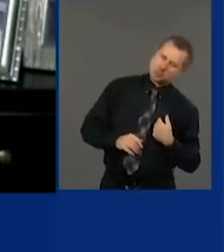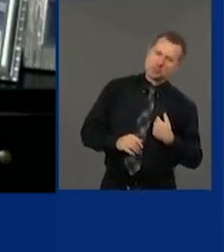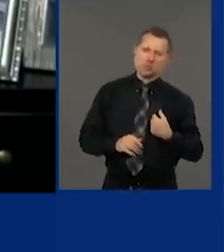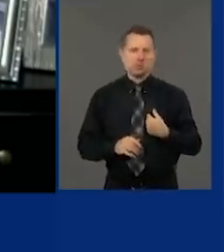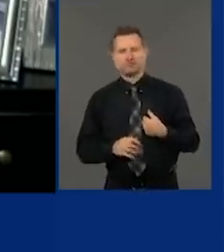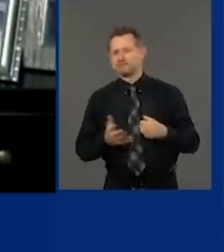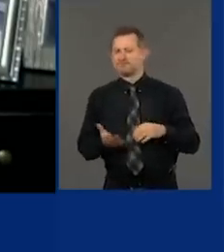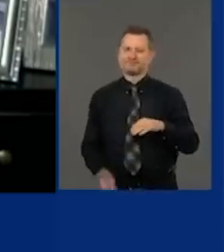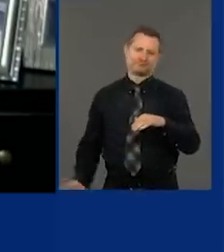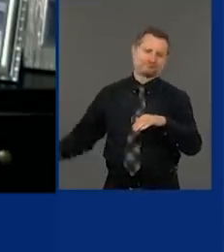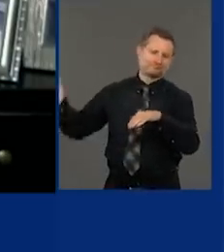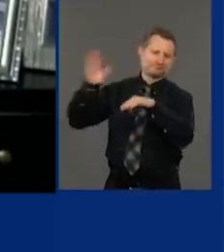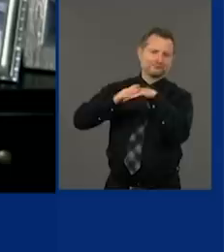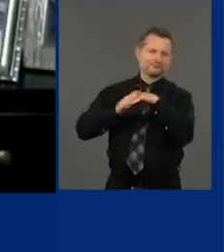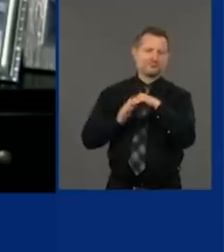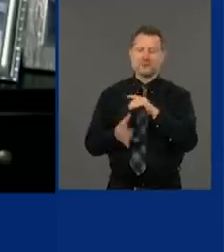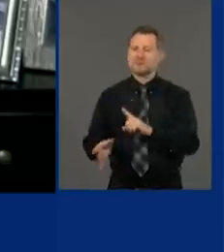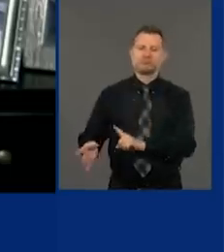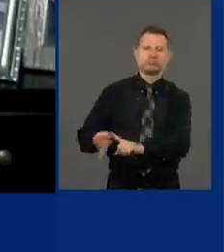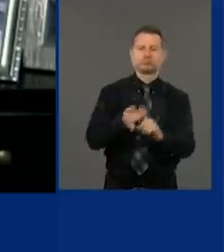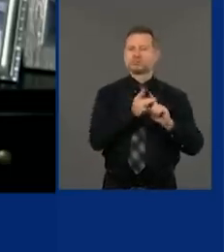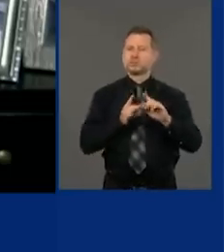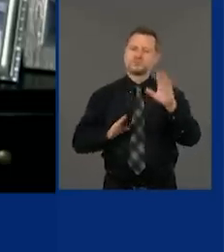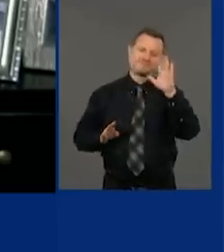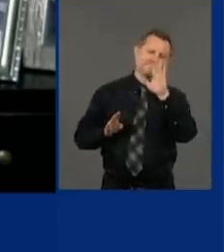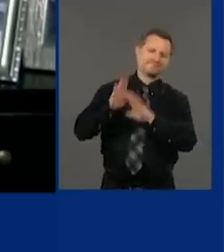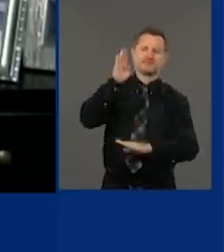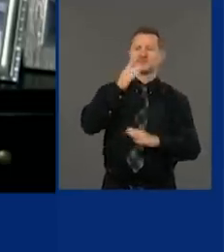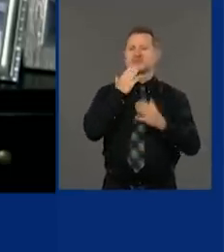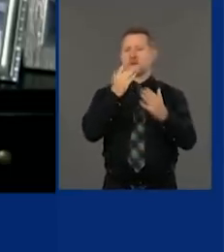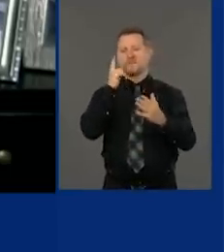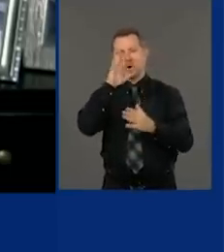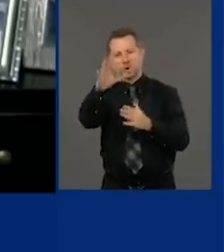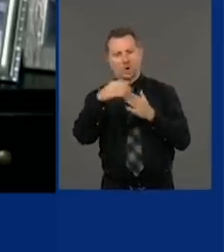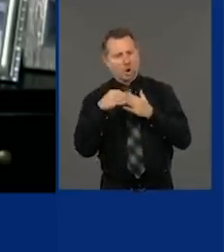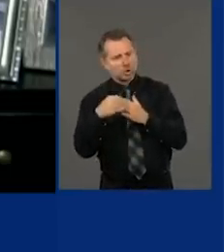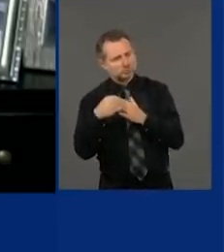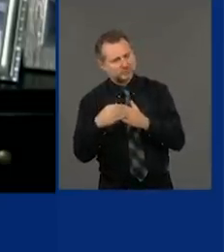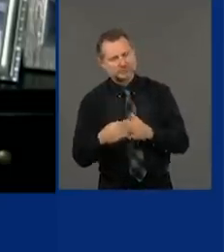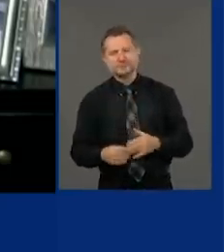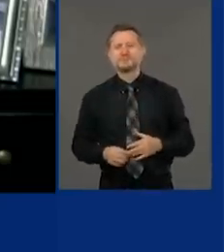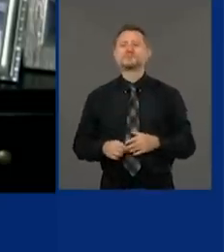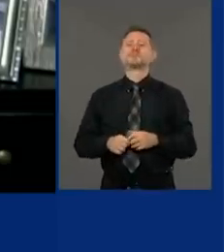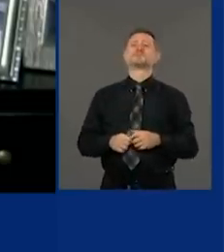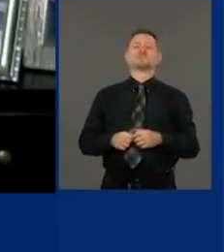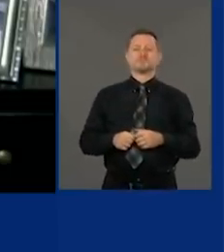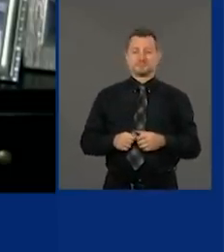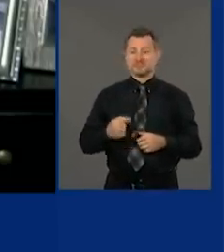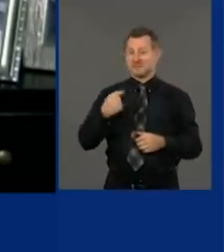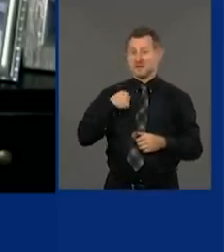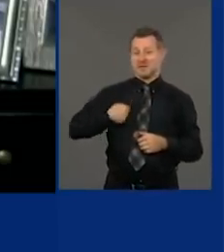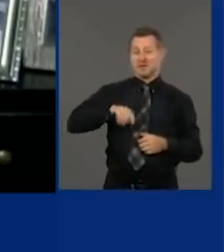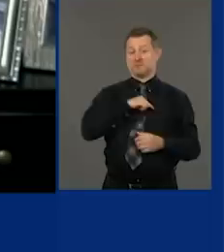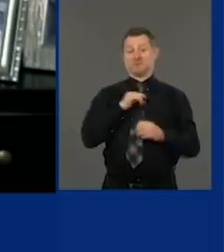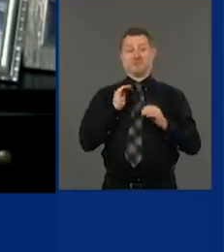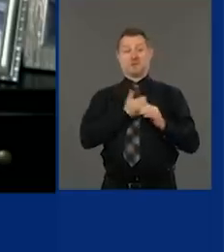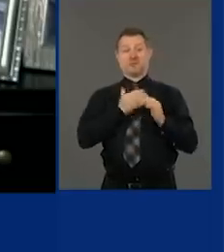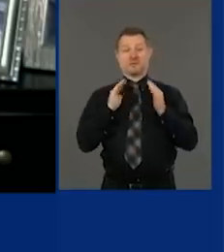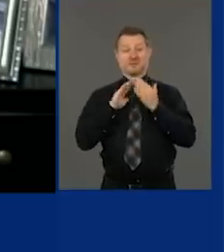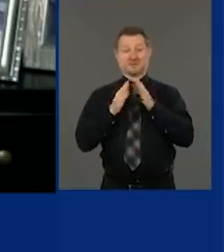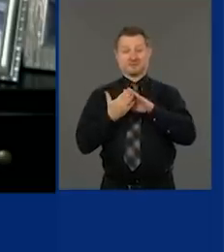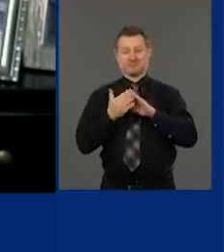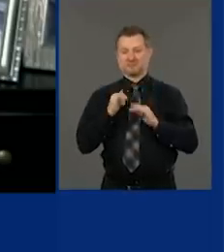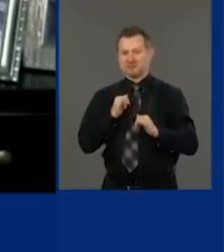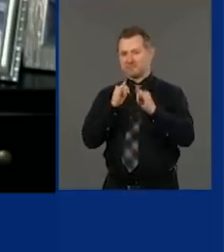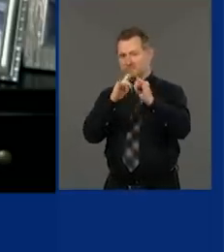rapid order. And so I thank you for your leadership. I know that as a city, in the same way New York was able to get to the